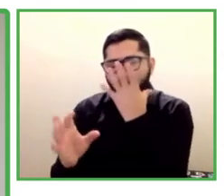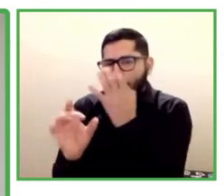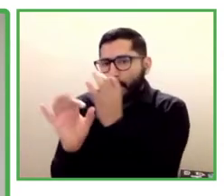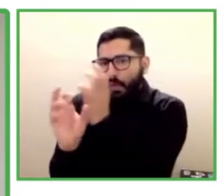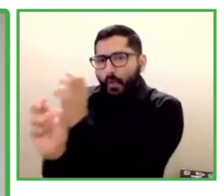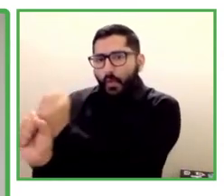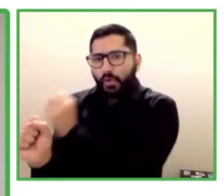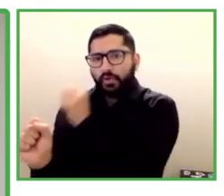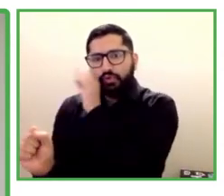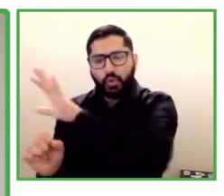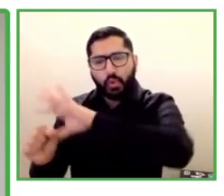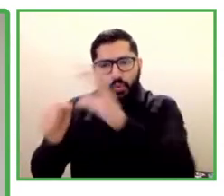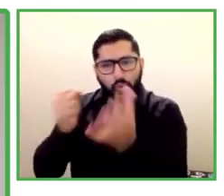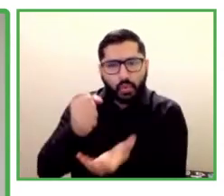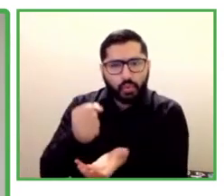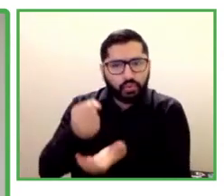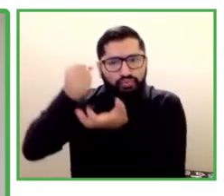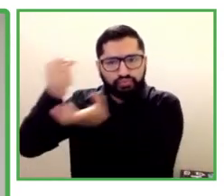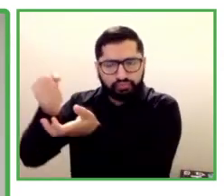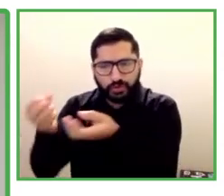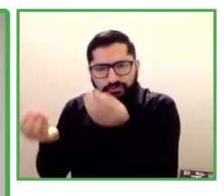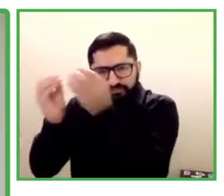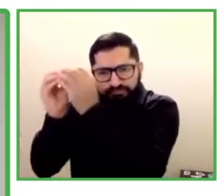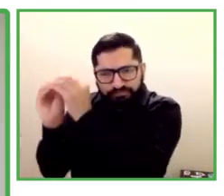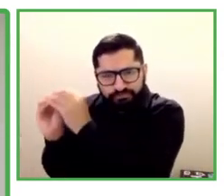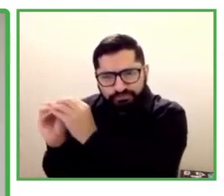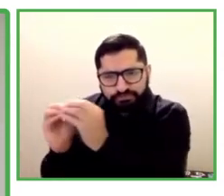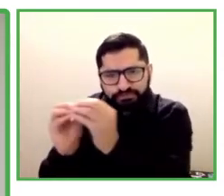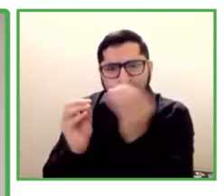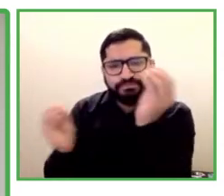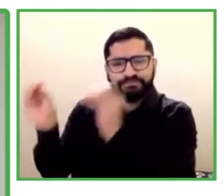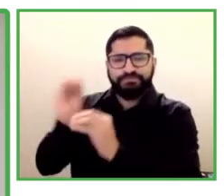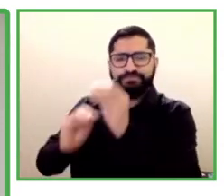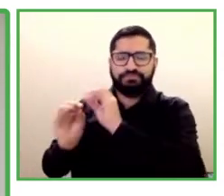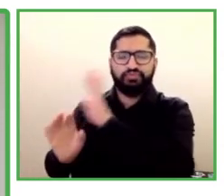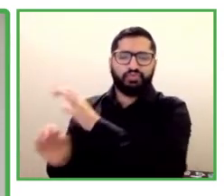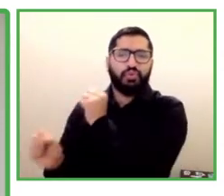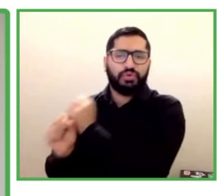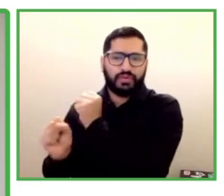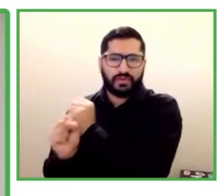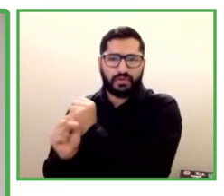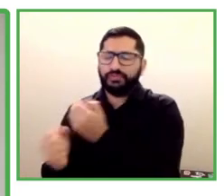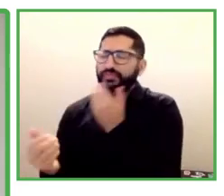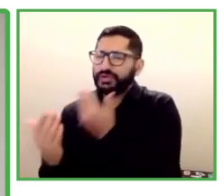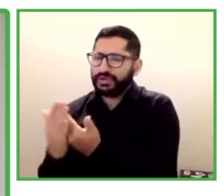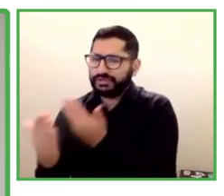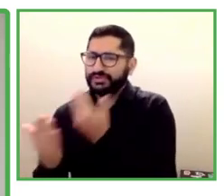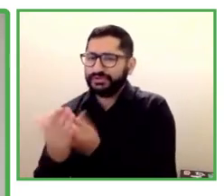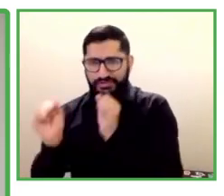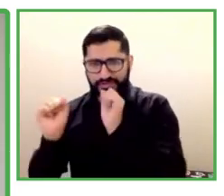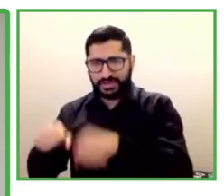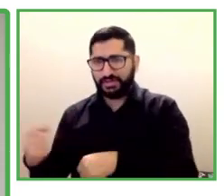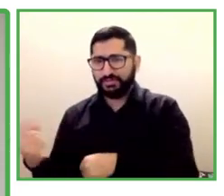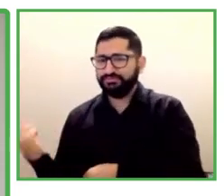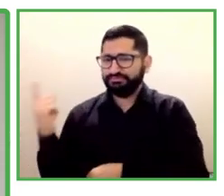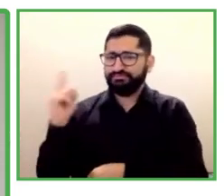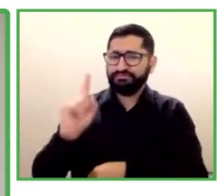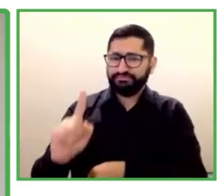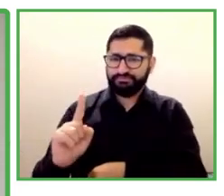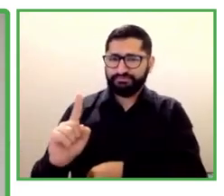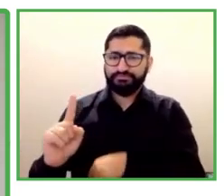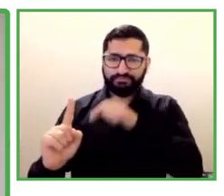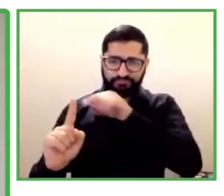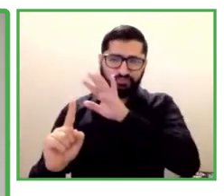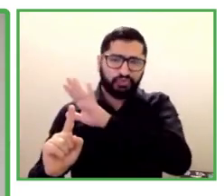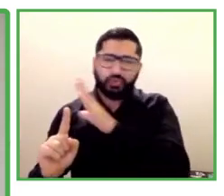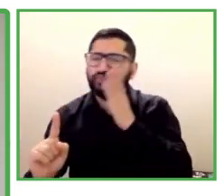thank you for joining us. Would you please share a bit more on your work, your scaling model, and how you benefited from our impact transfer